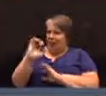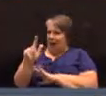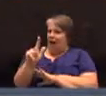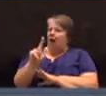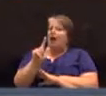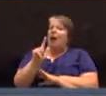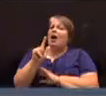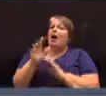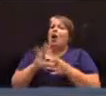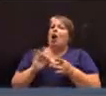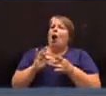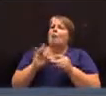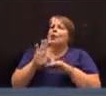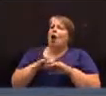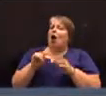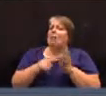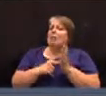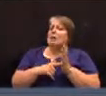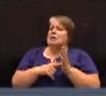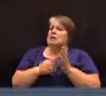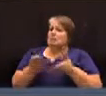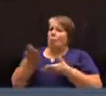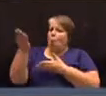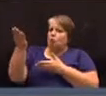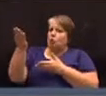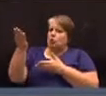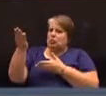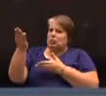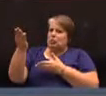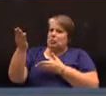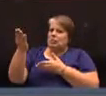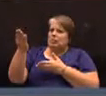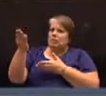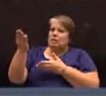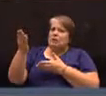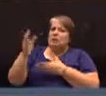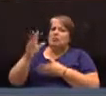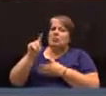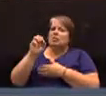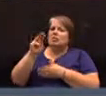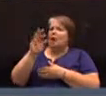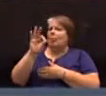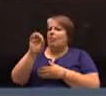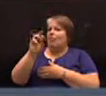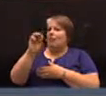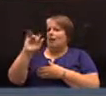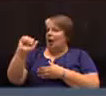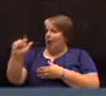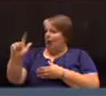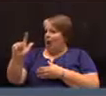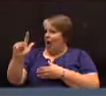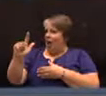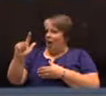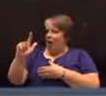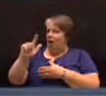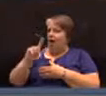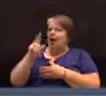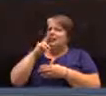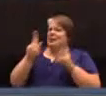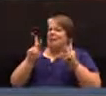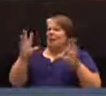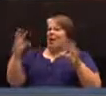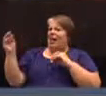uh, motion of Mr. Agave? Tom Fennell, District 3. I see people leaving the room.